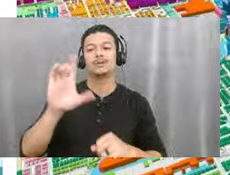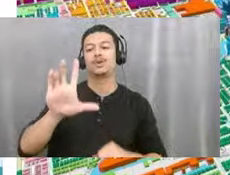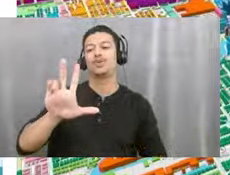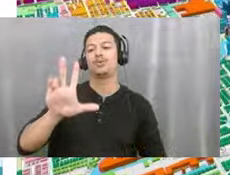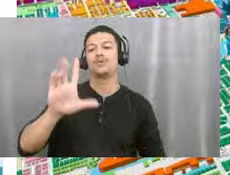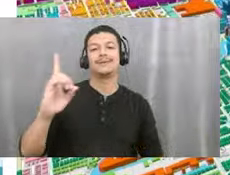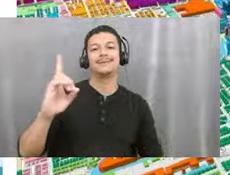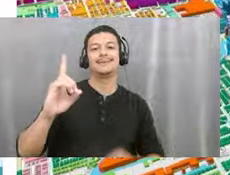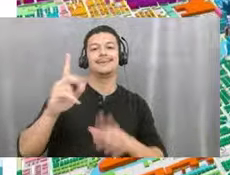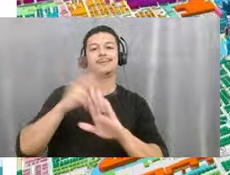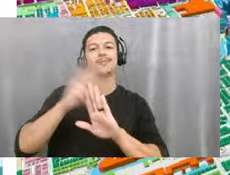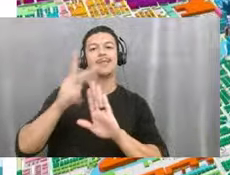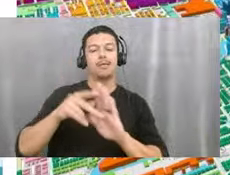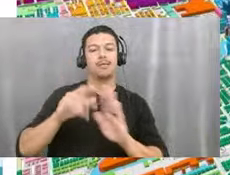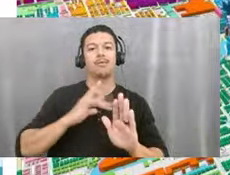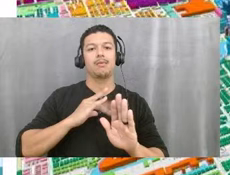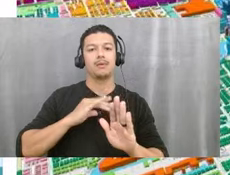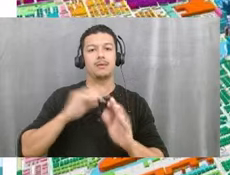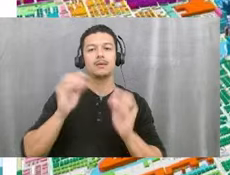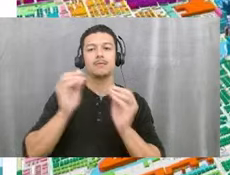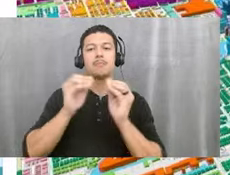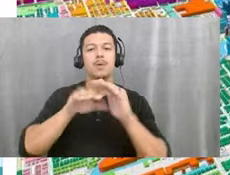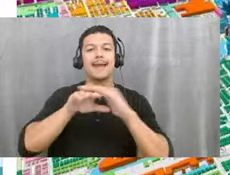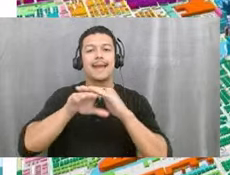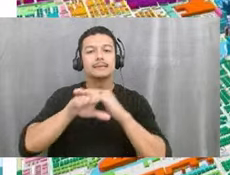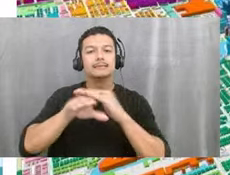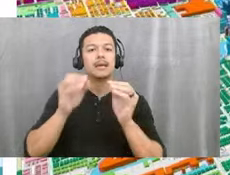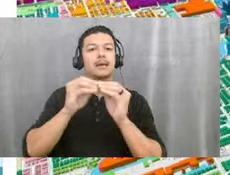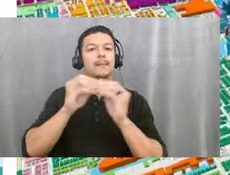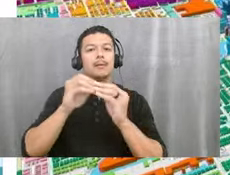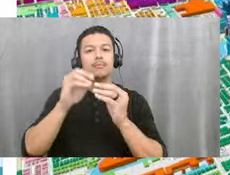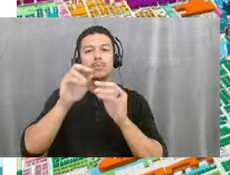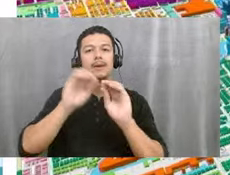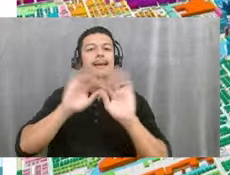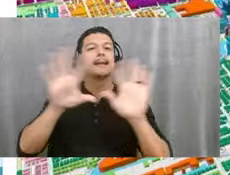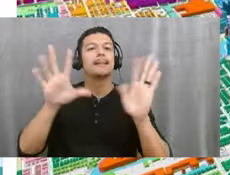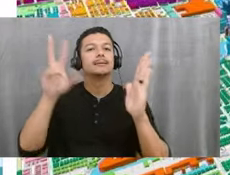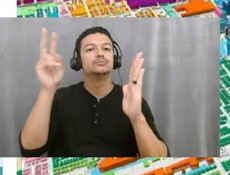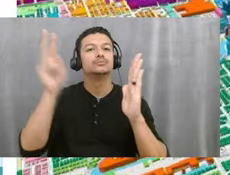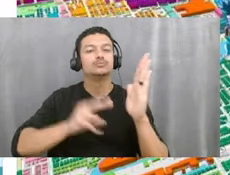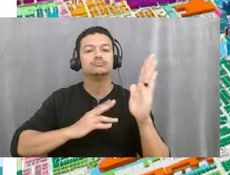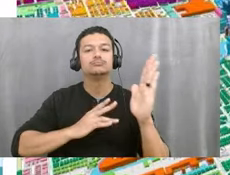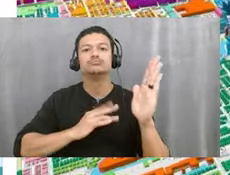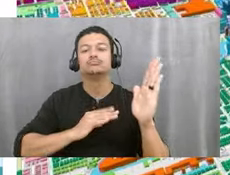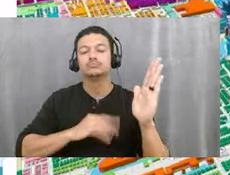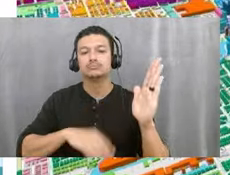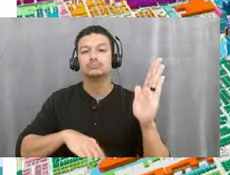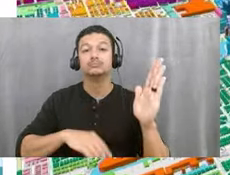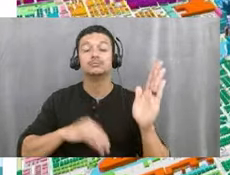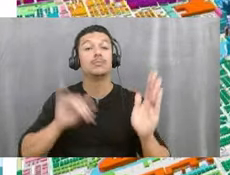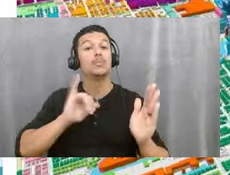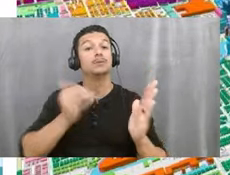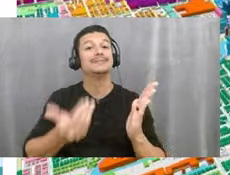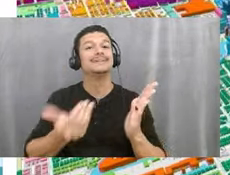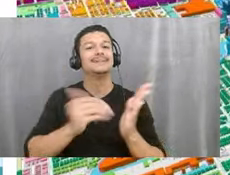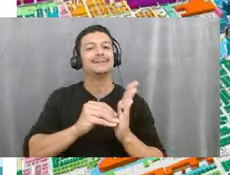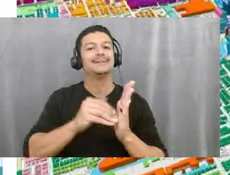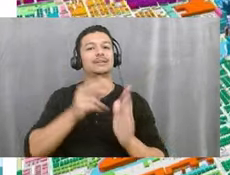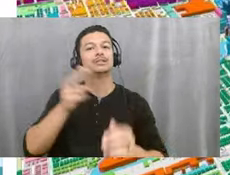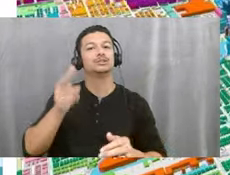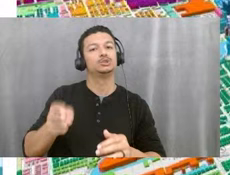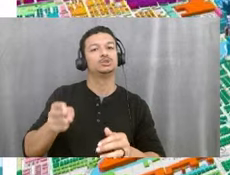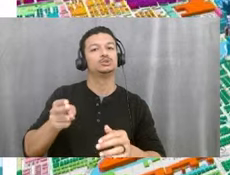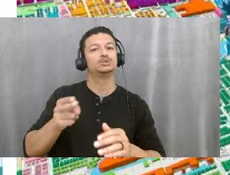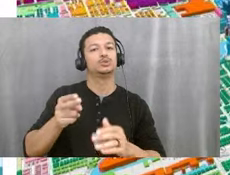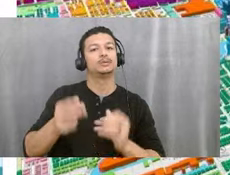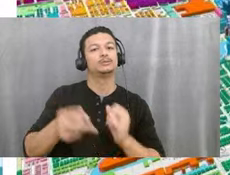and legible, uh, to the public. We did redo the historic preservation webpage. Um, we've